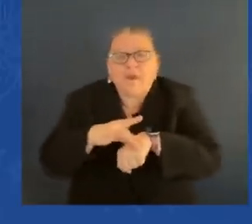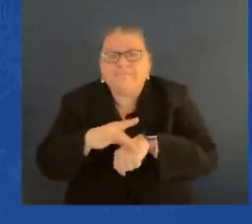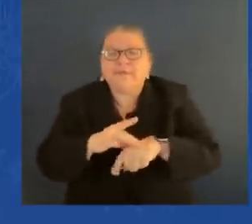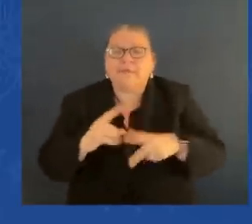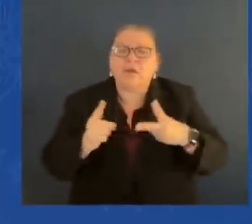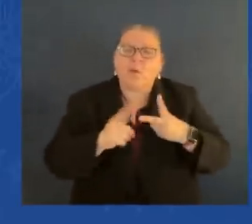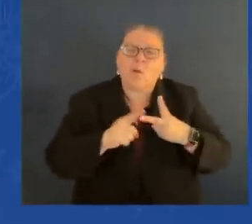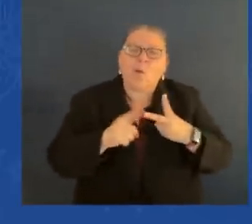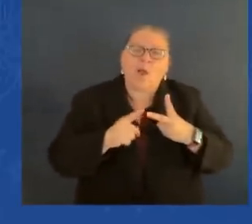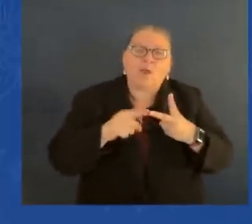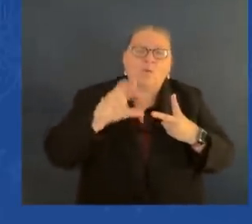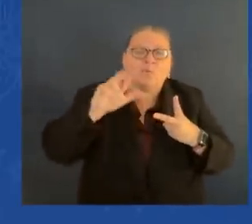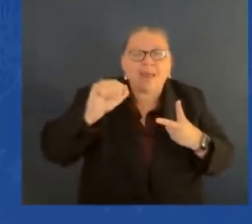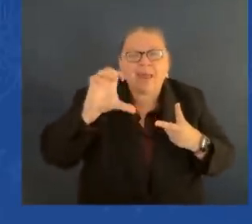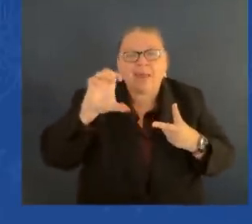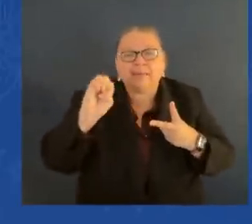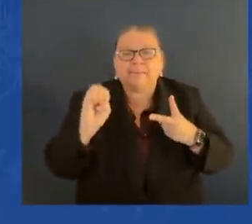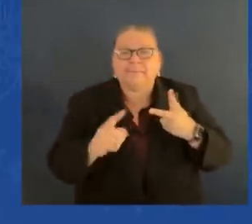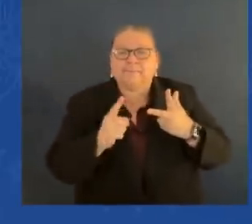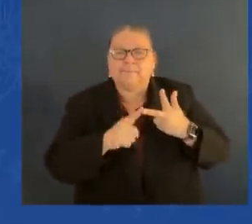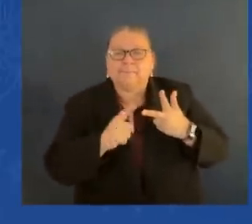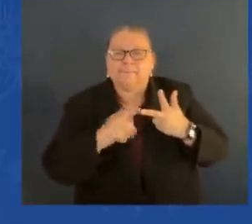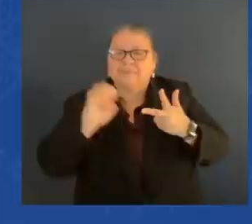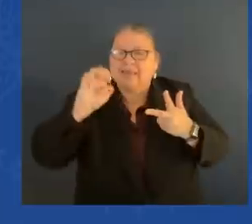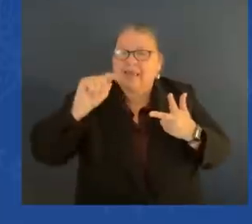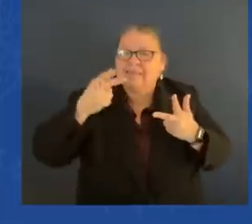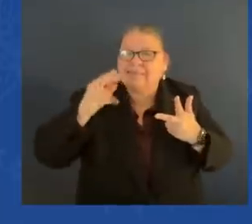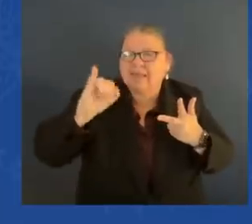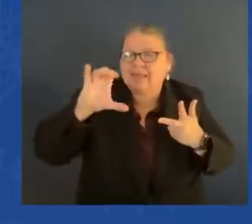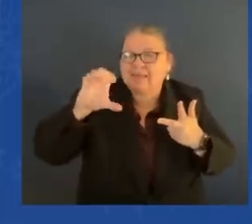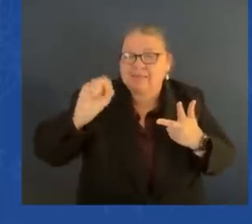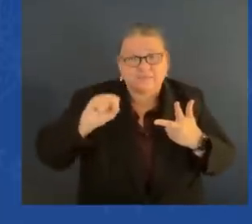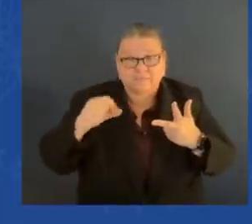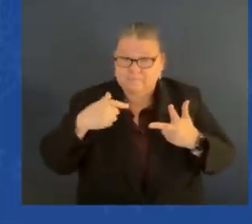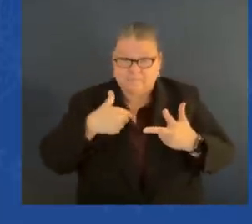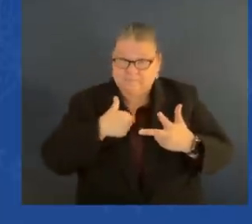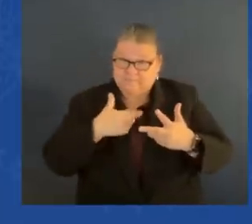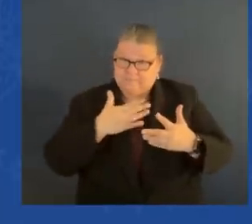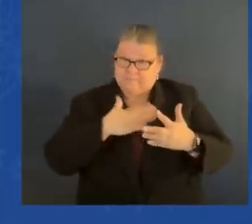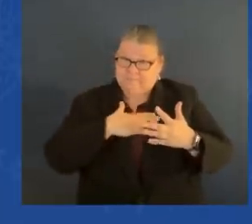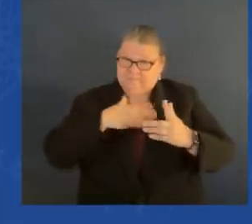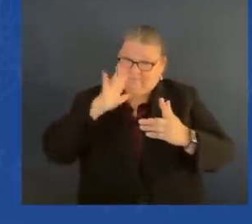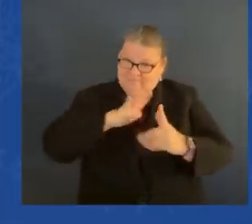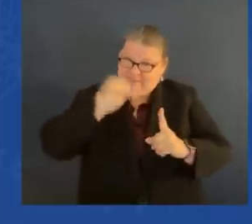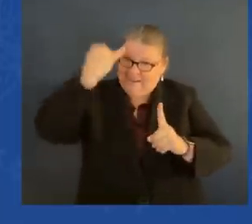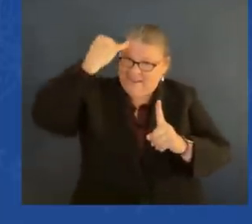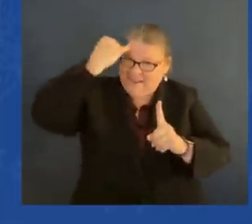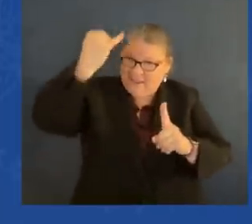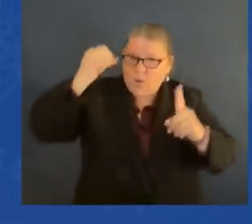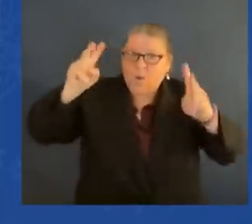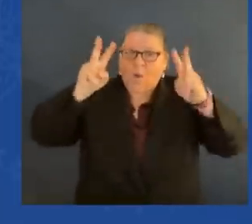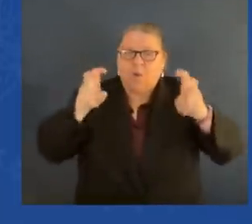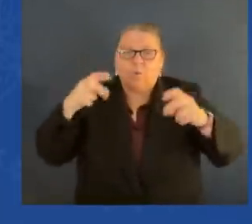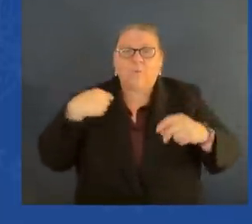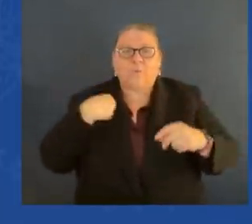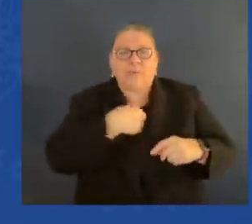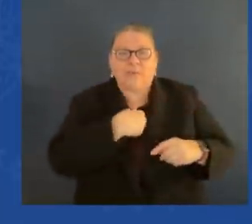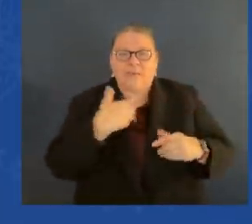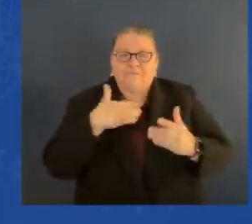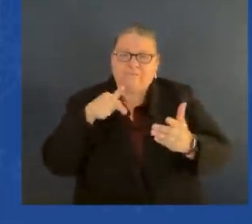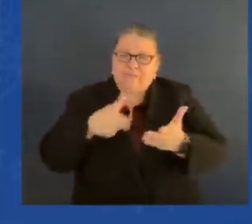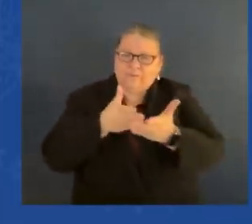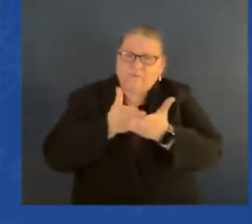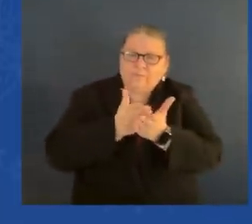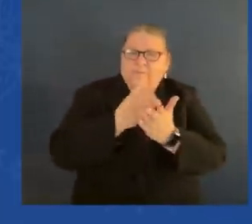We're founded on an idea. We hold these truths to be self-evident. All men and women are created